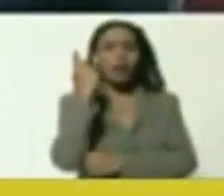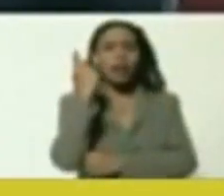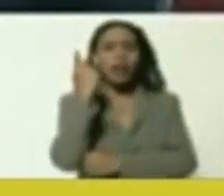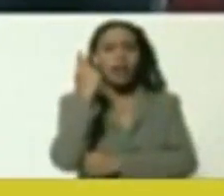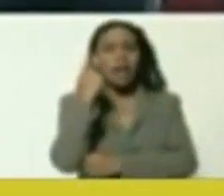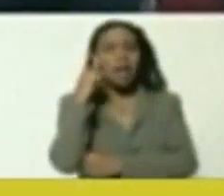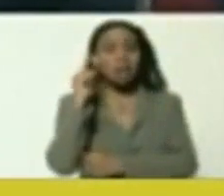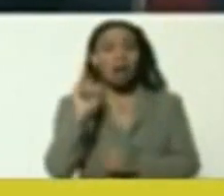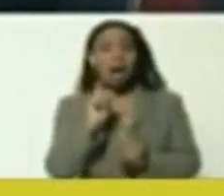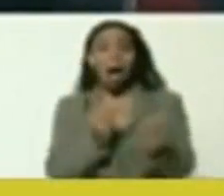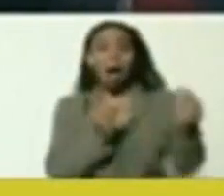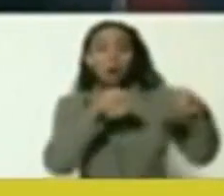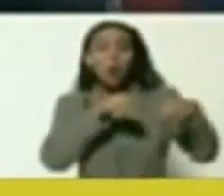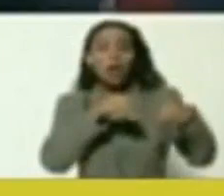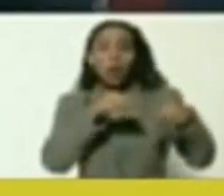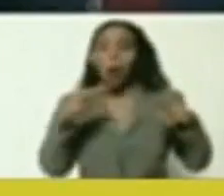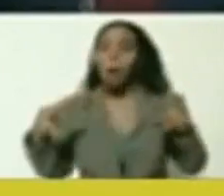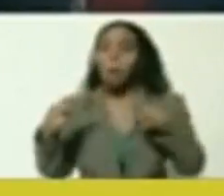and they went to Moscow